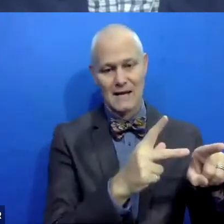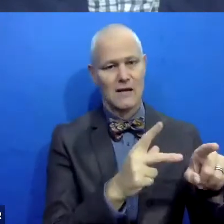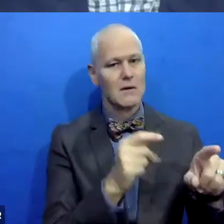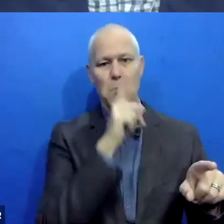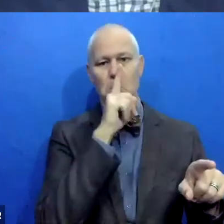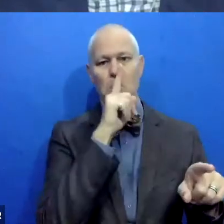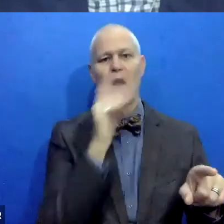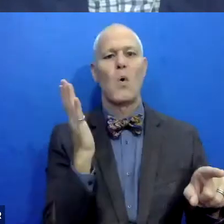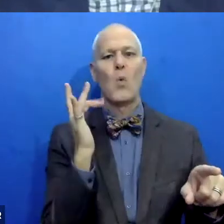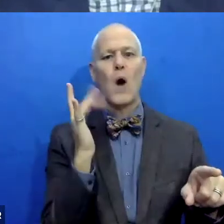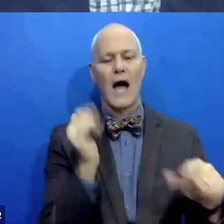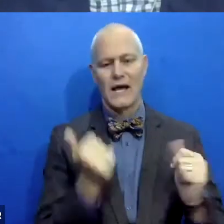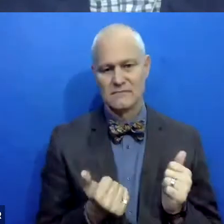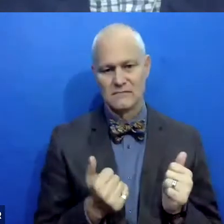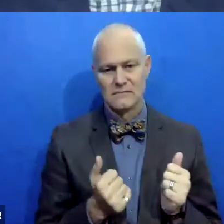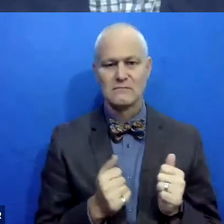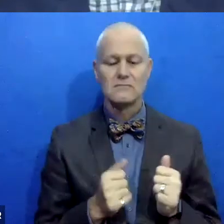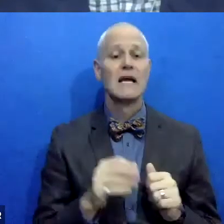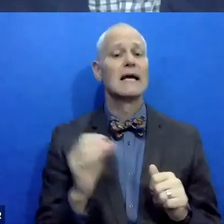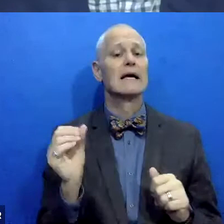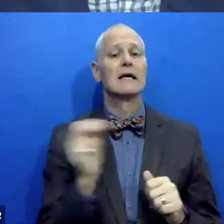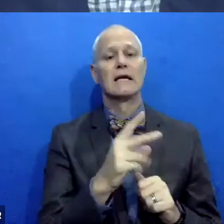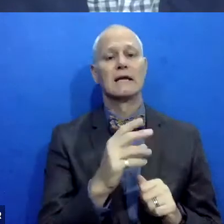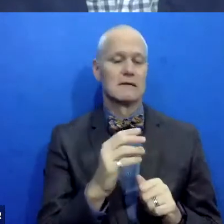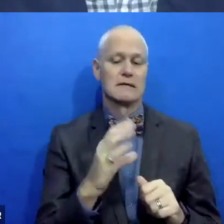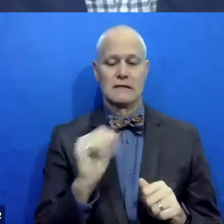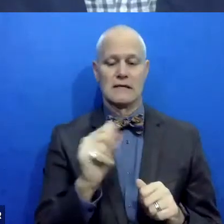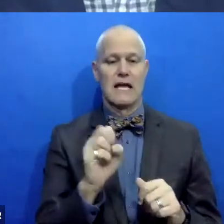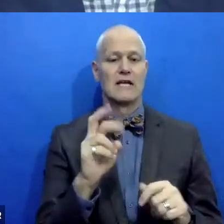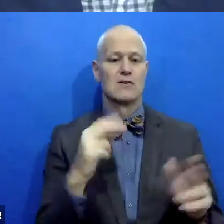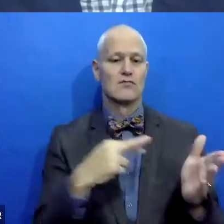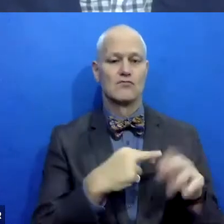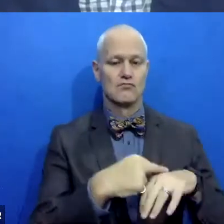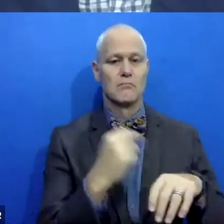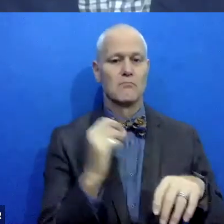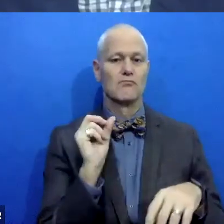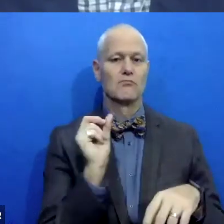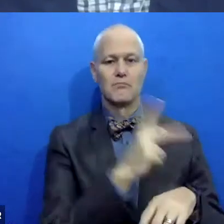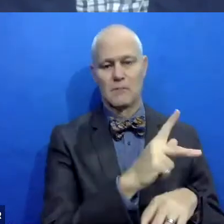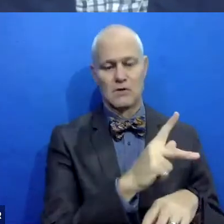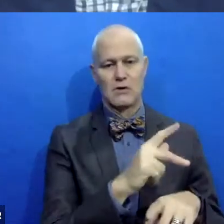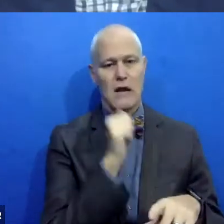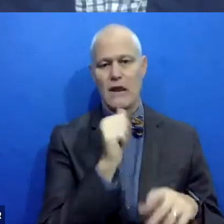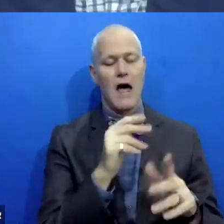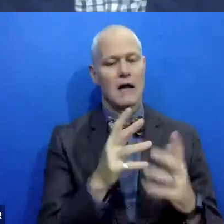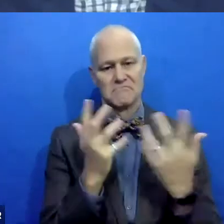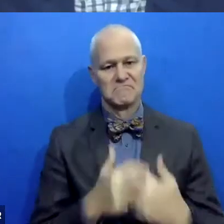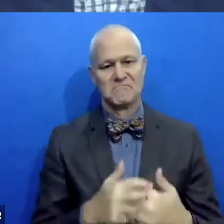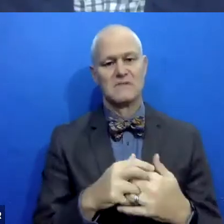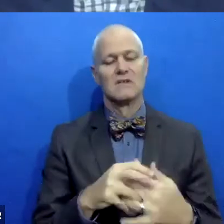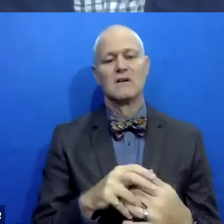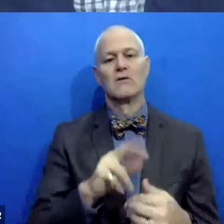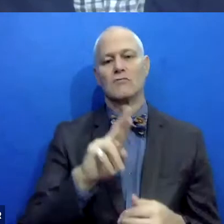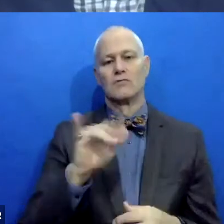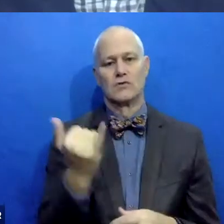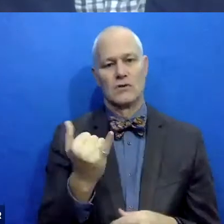So we have a set of codes like case returned, not amenable for restorative justice. And we don't want to become investigators for the state or the program